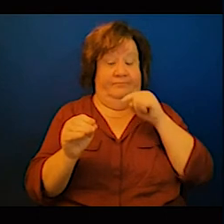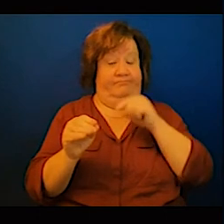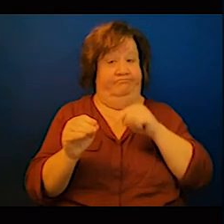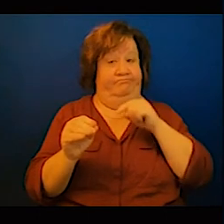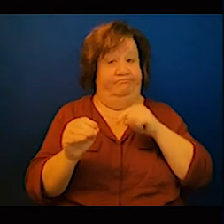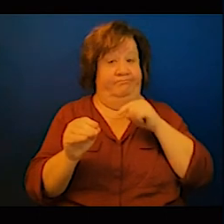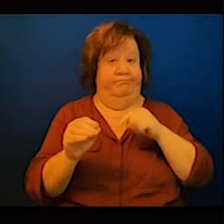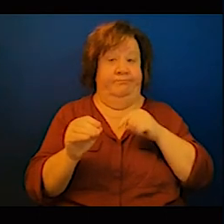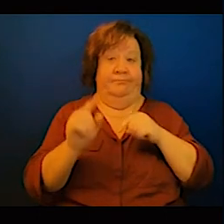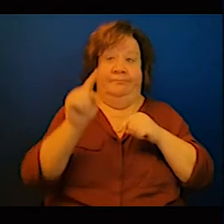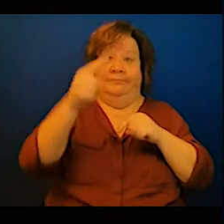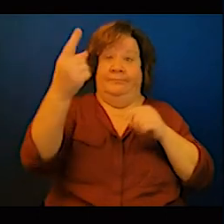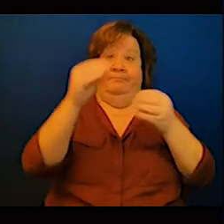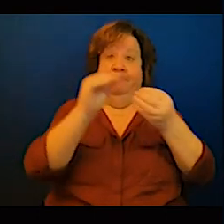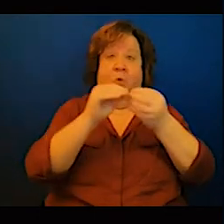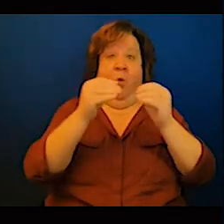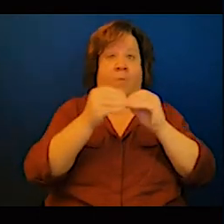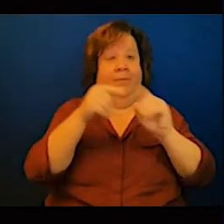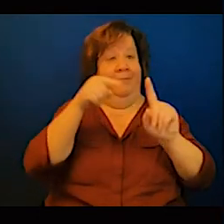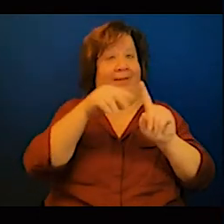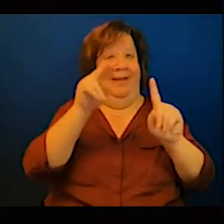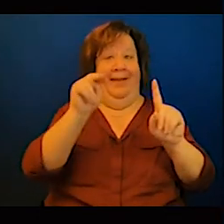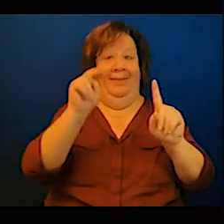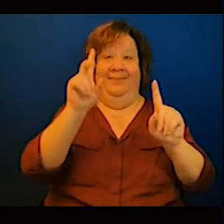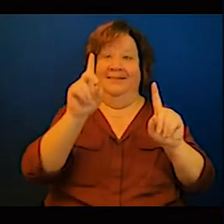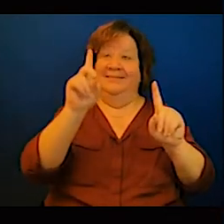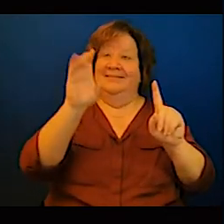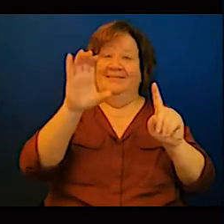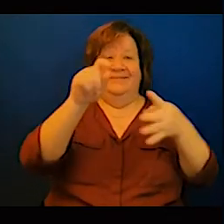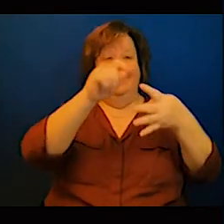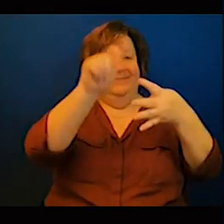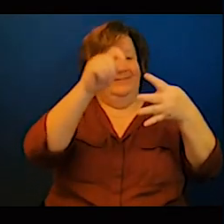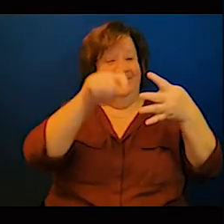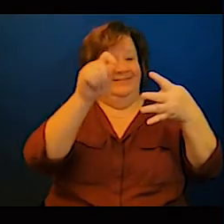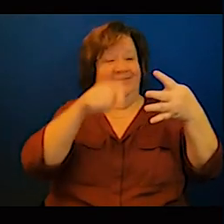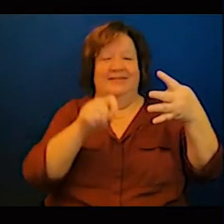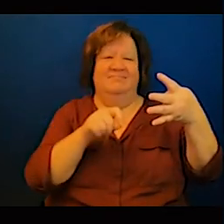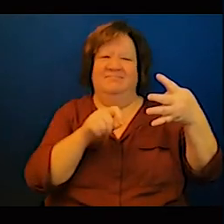to start and we have not yet started globally